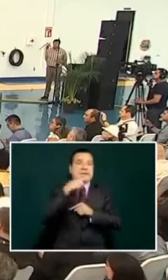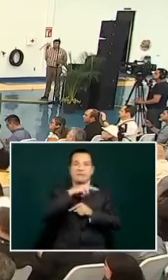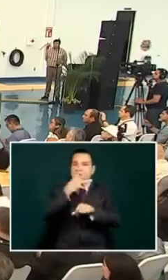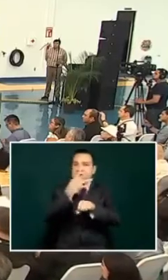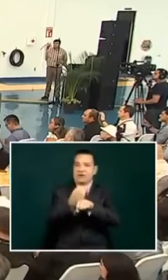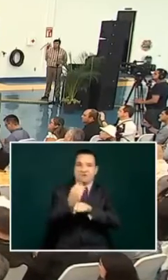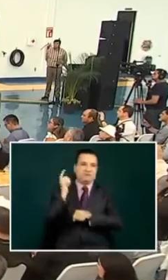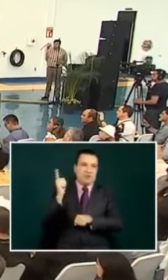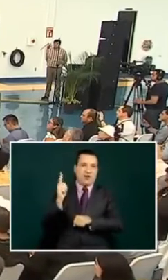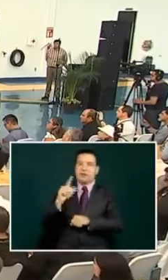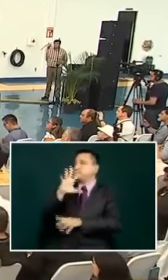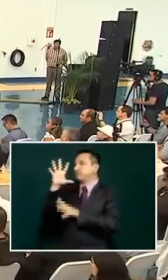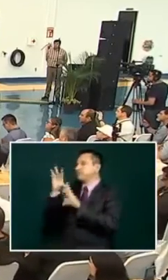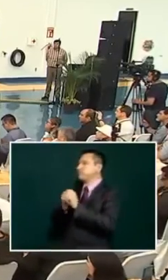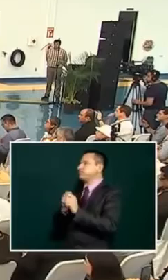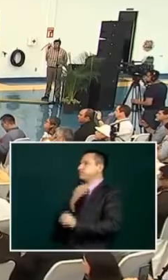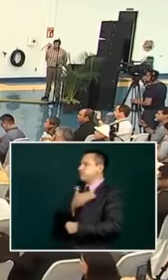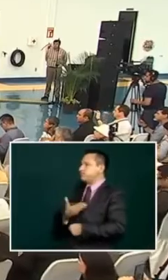problems very soon